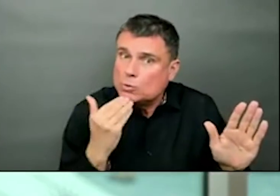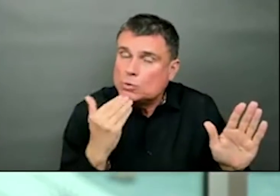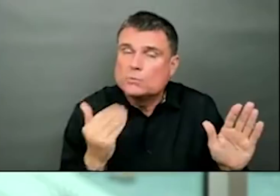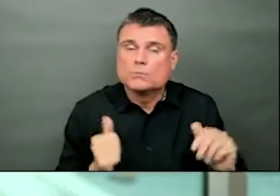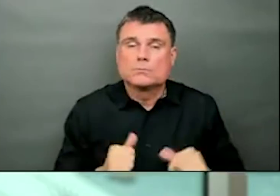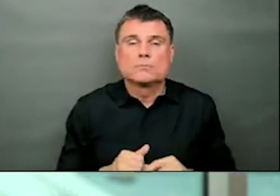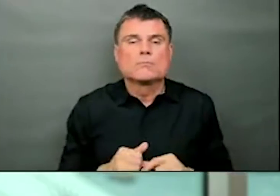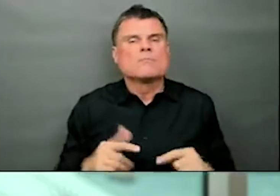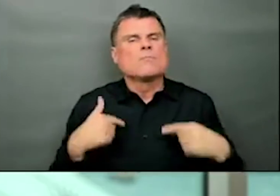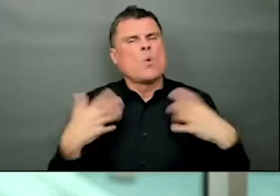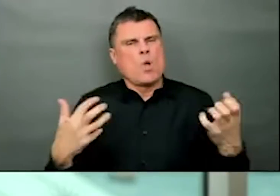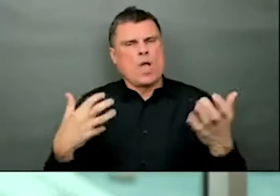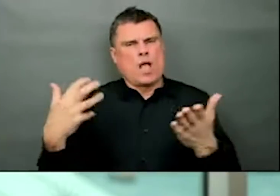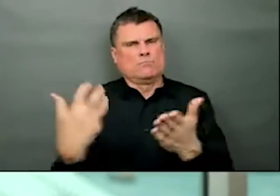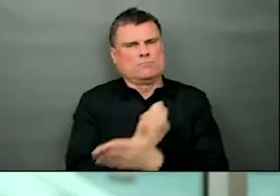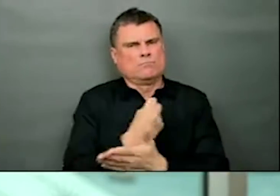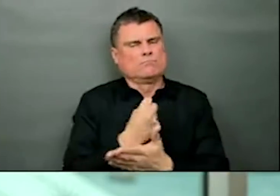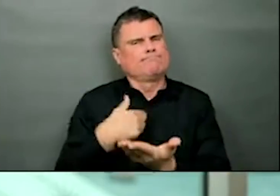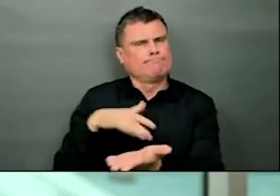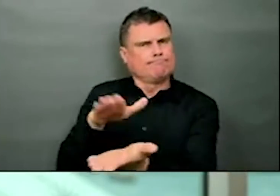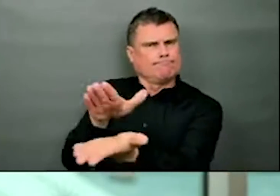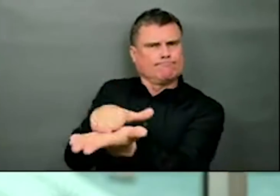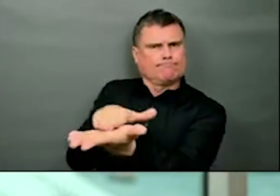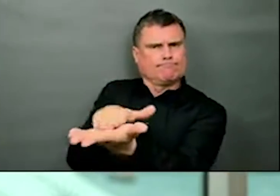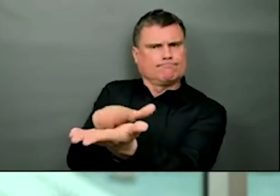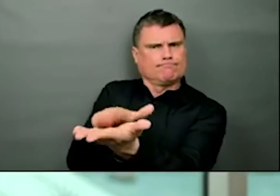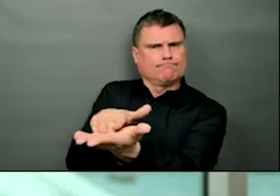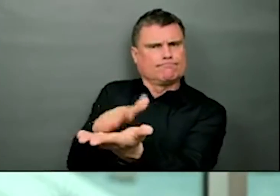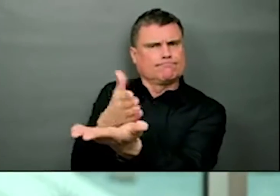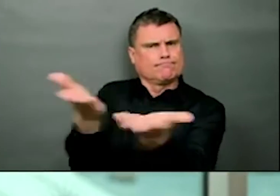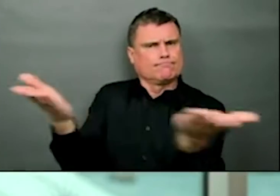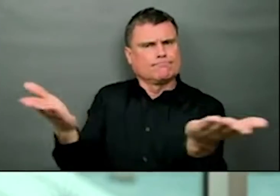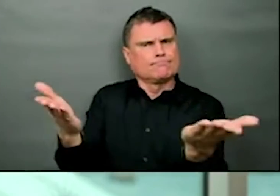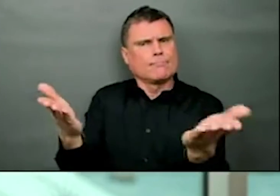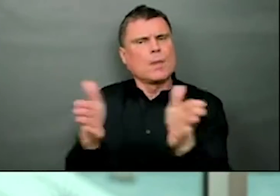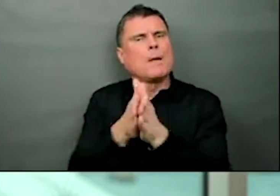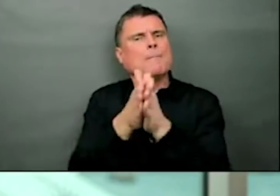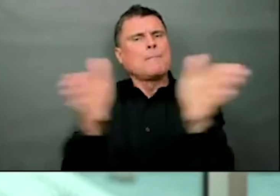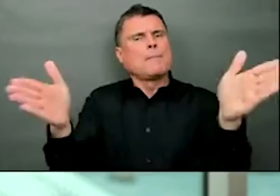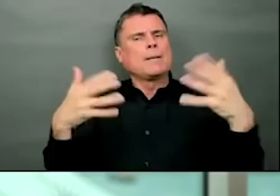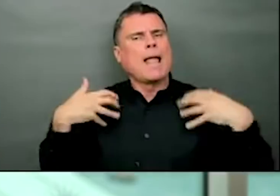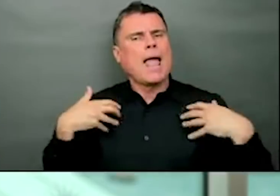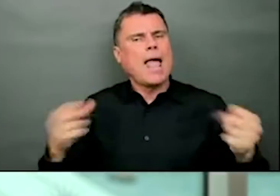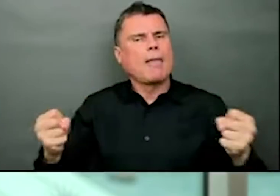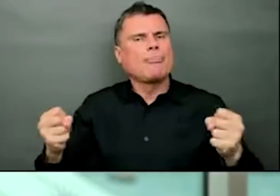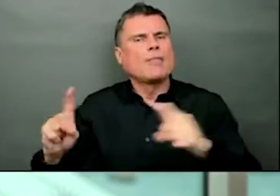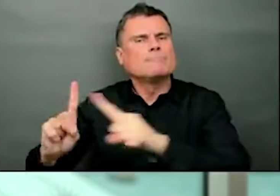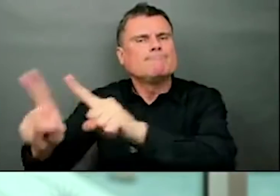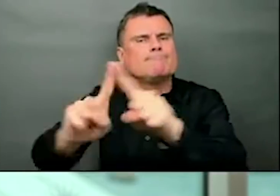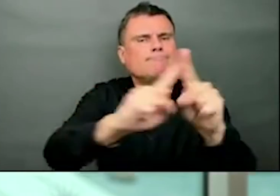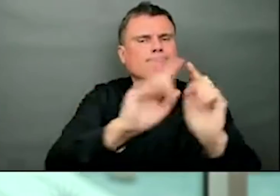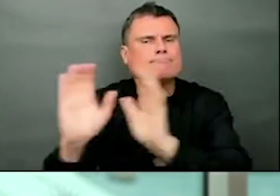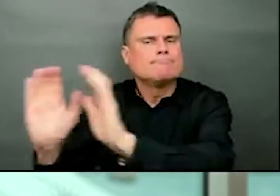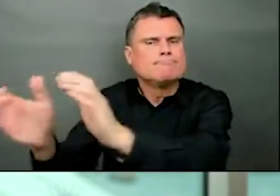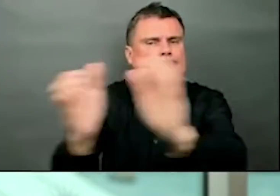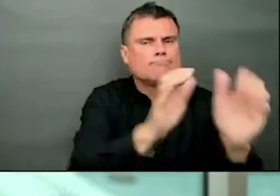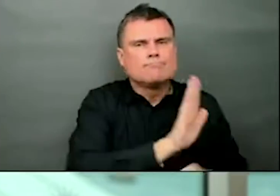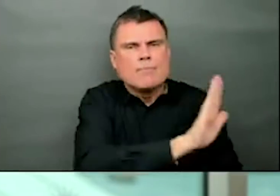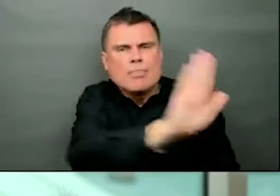our teams of public health officials and people in long-term care as well who have organized immunization campaigns.